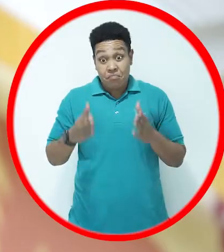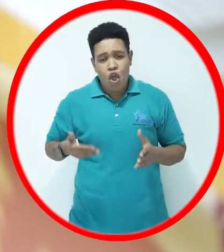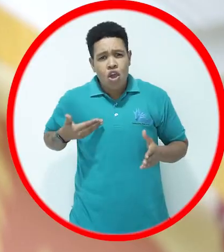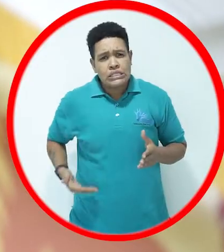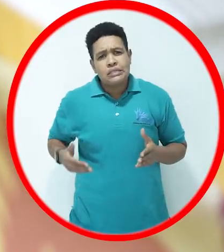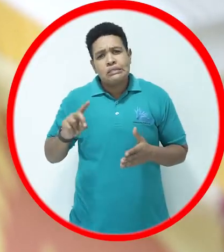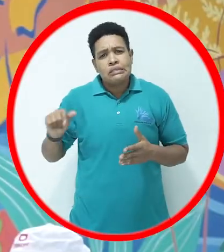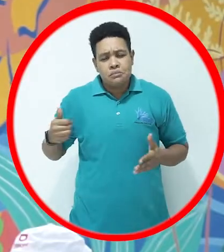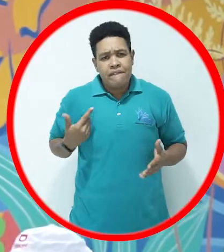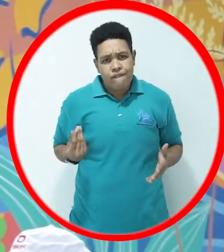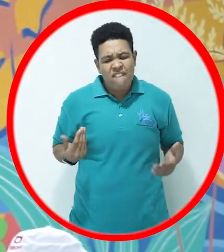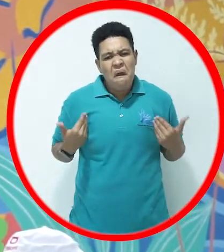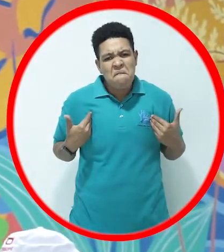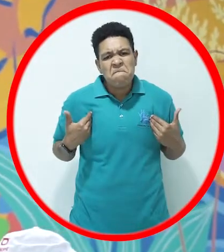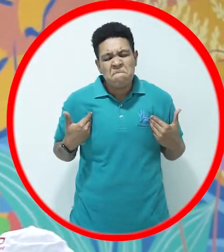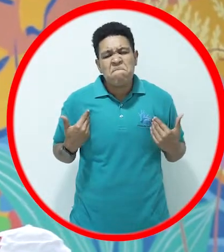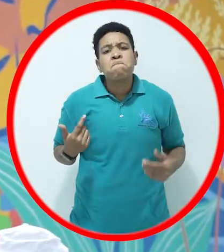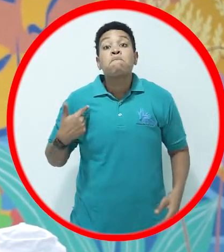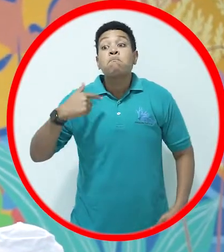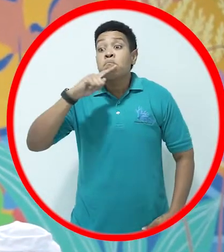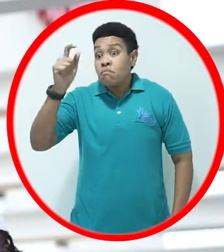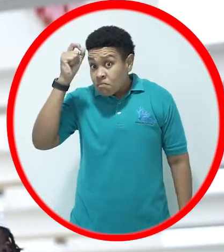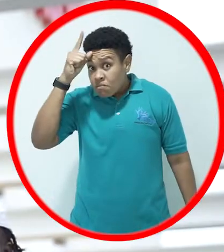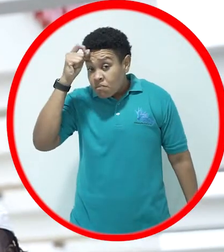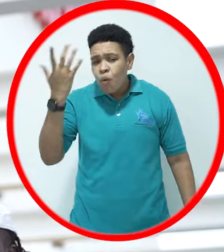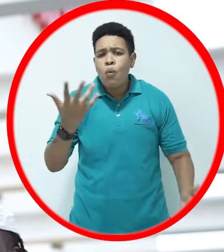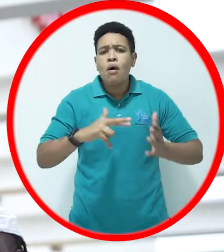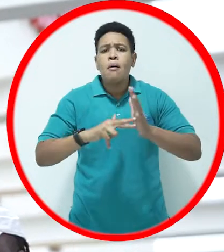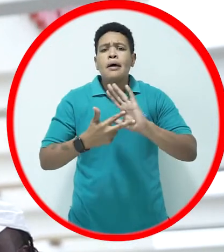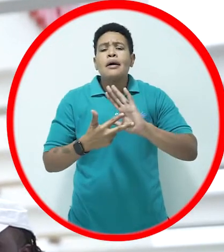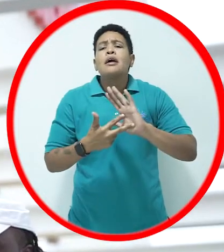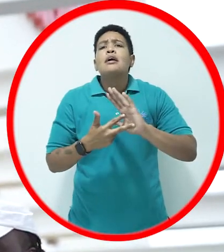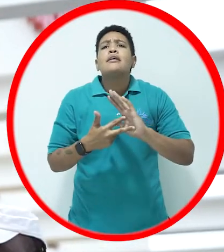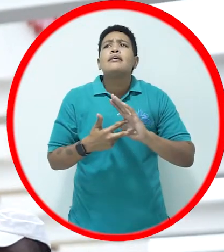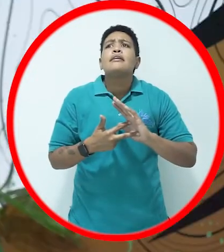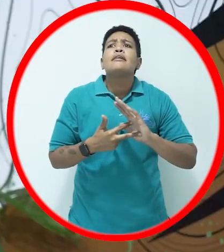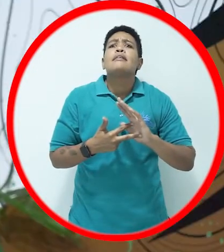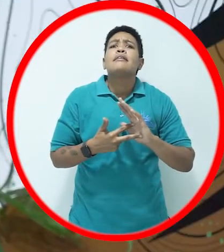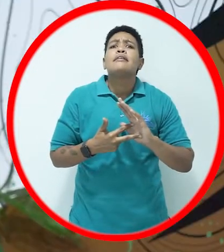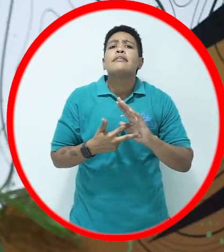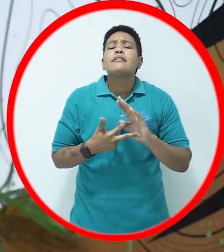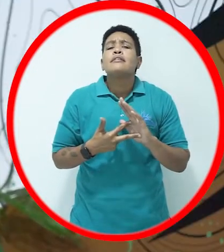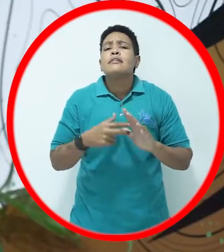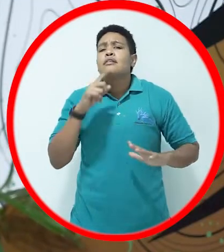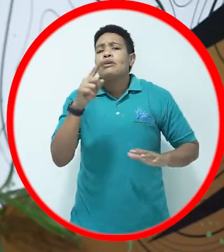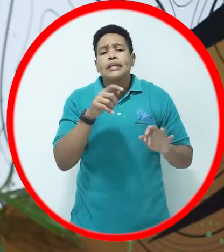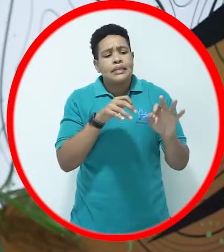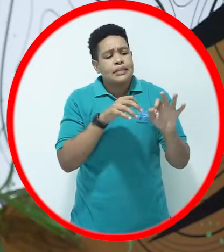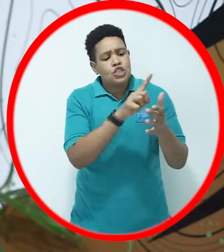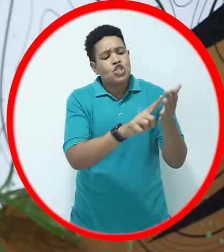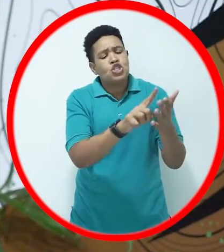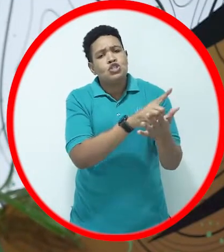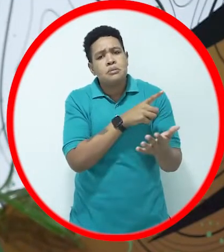As a person with a disability myself, I understand what it means to be